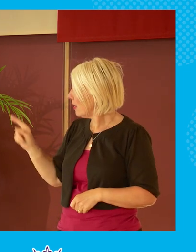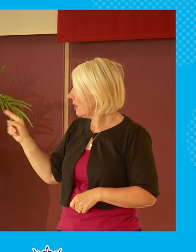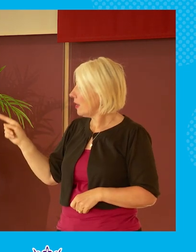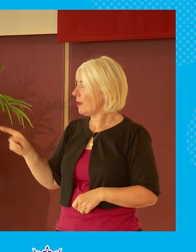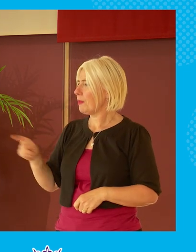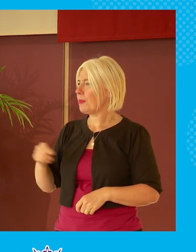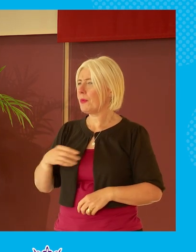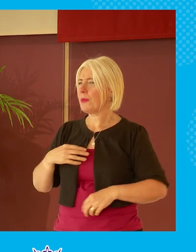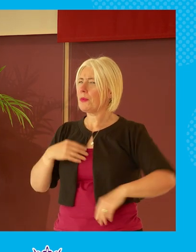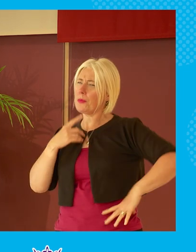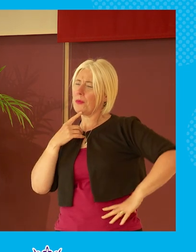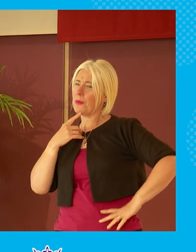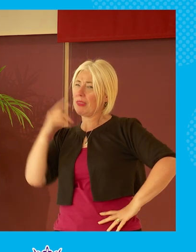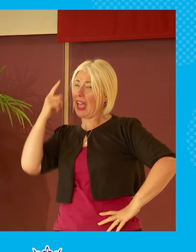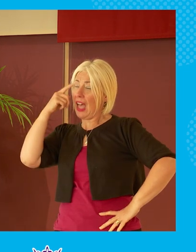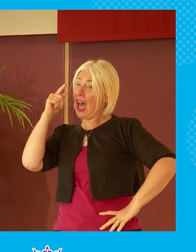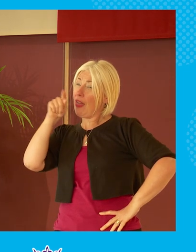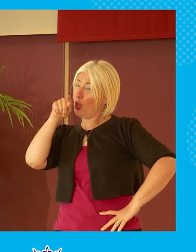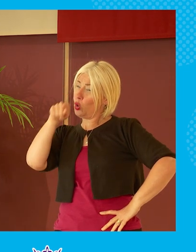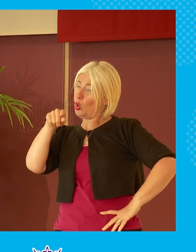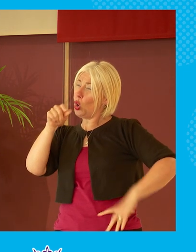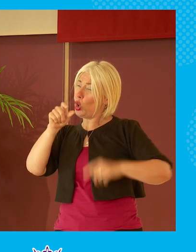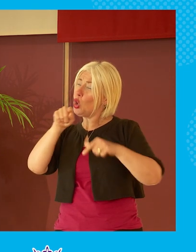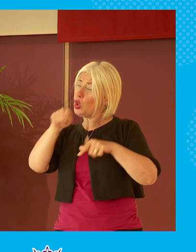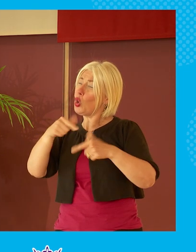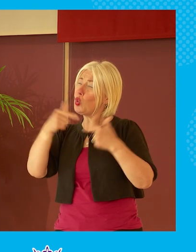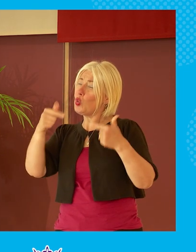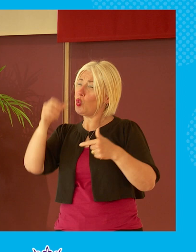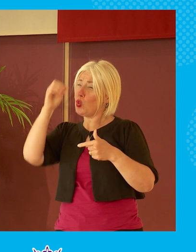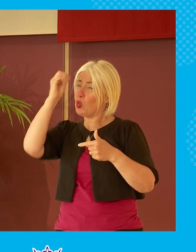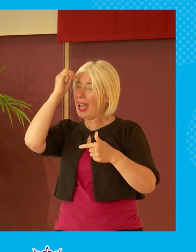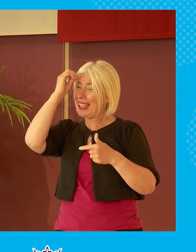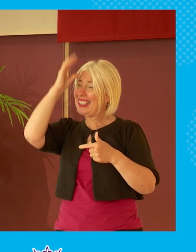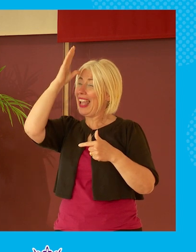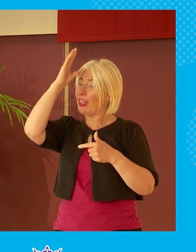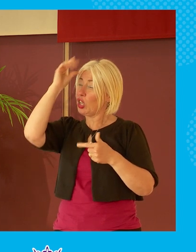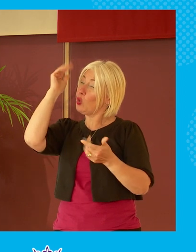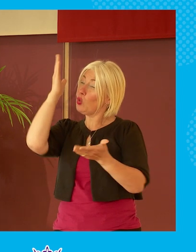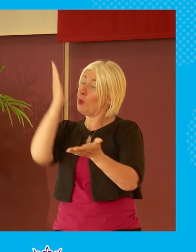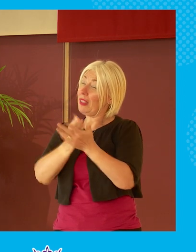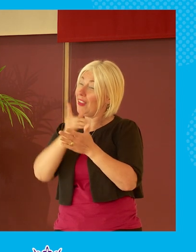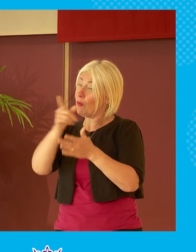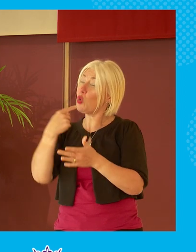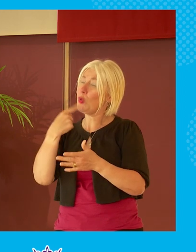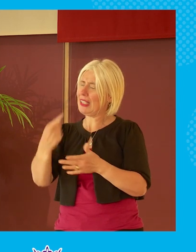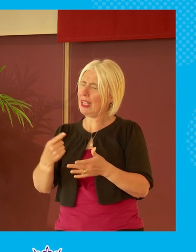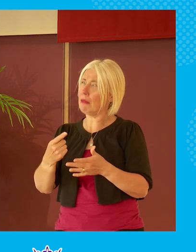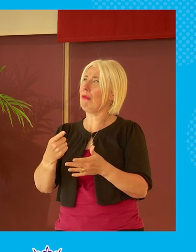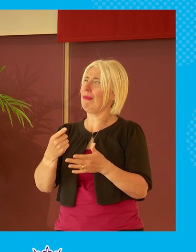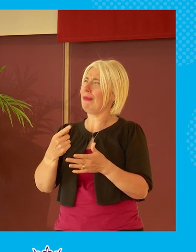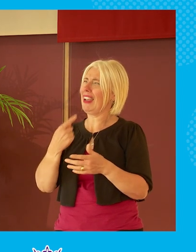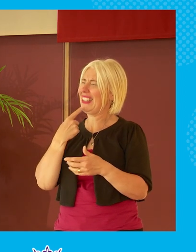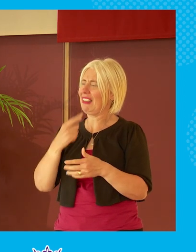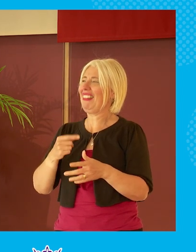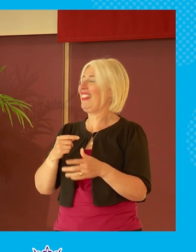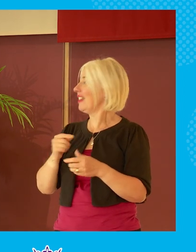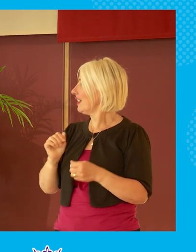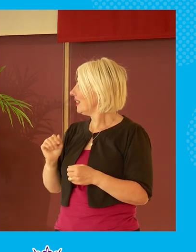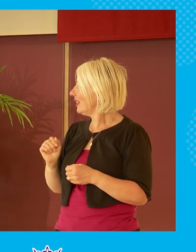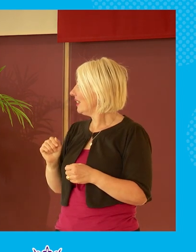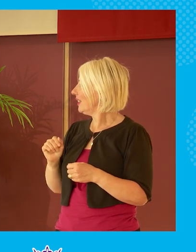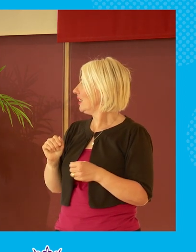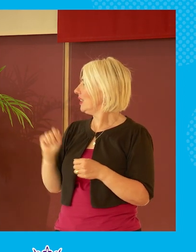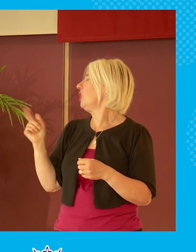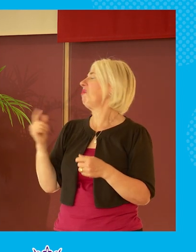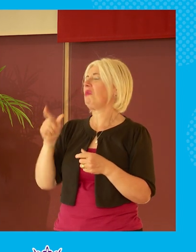i think you're too intelligent to believe what you've just said you know so it's you're both playing the ball and the man at the same time well it was it was dennis skinner wasn't he